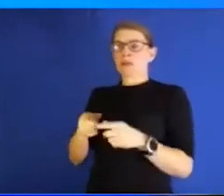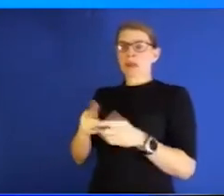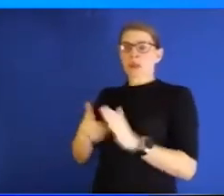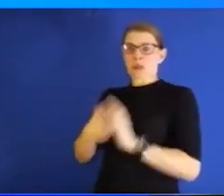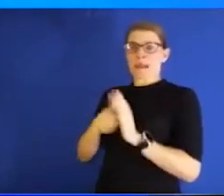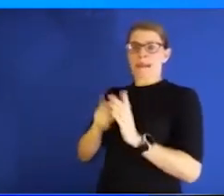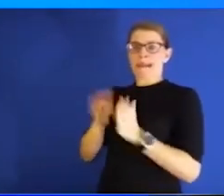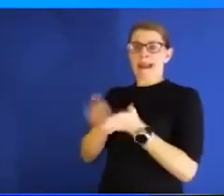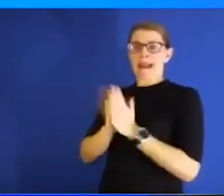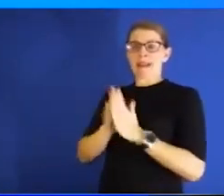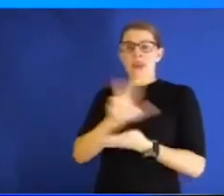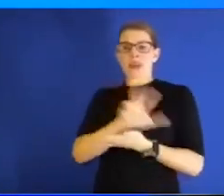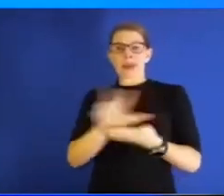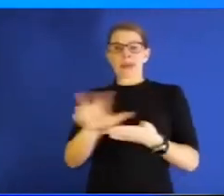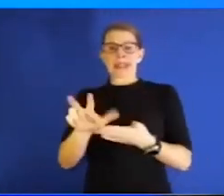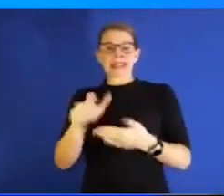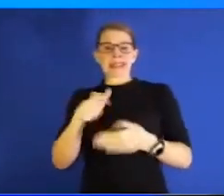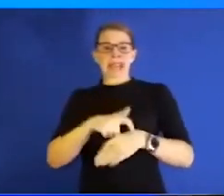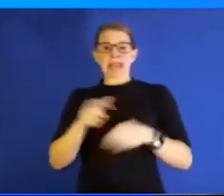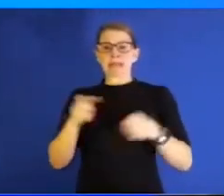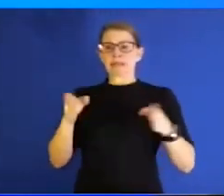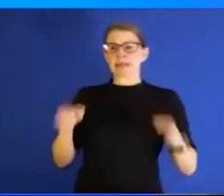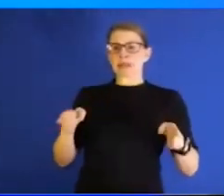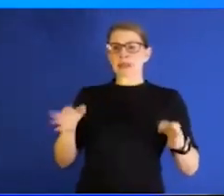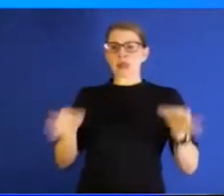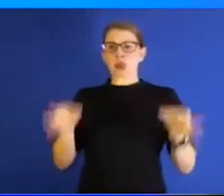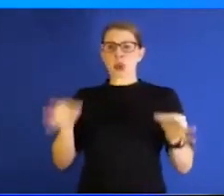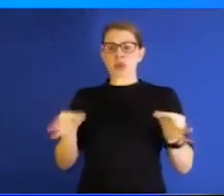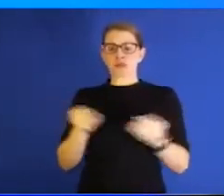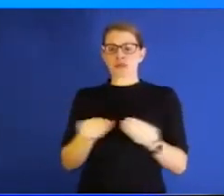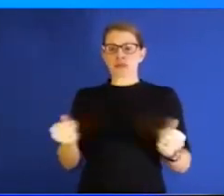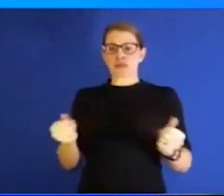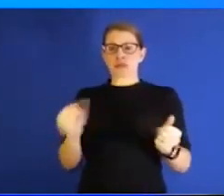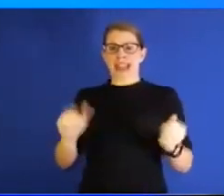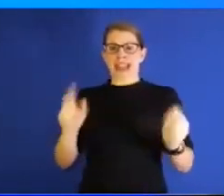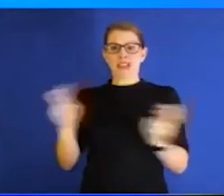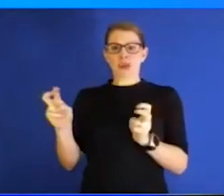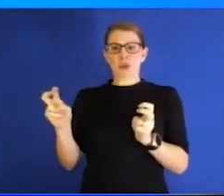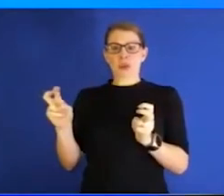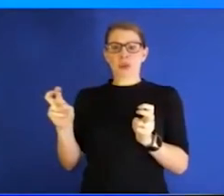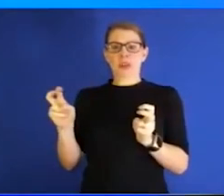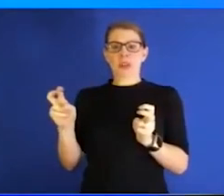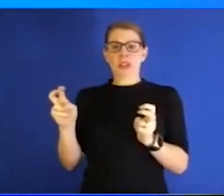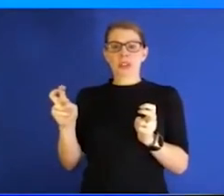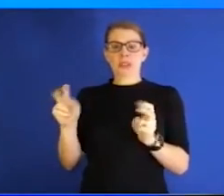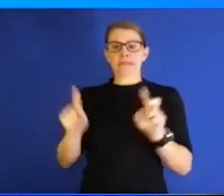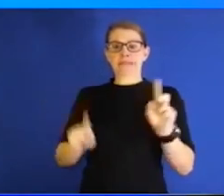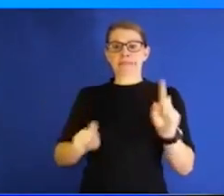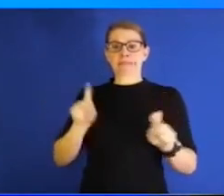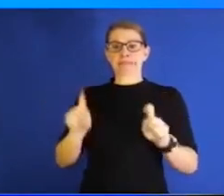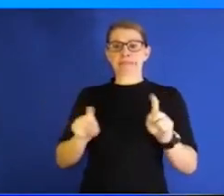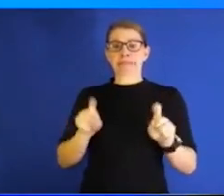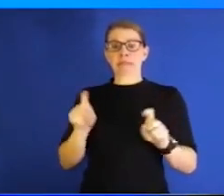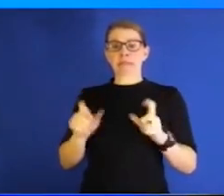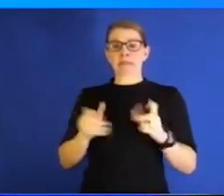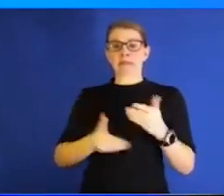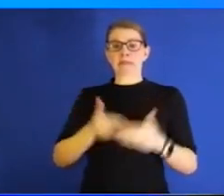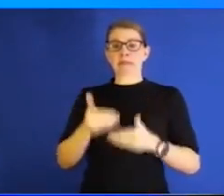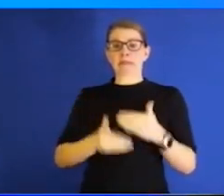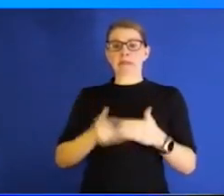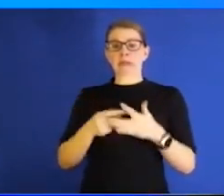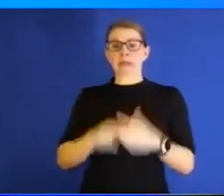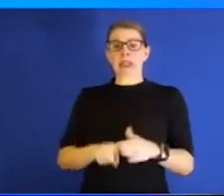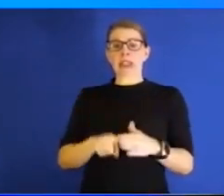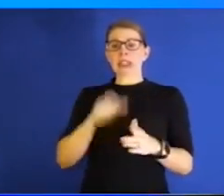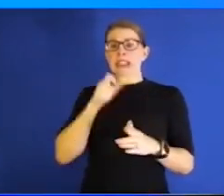three week period, while the court sorted that out, we were asking and going into that process. while we didn't get all the way